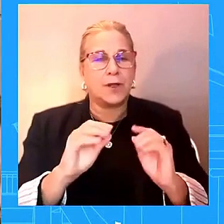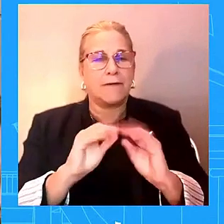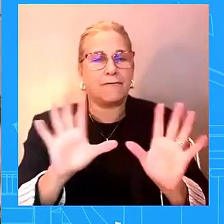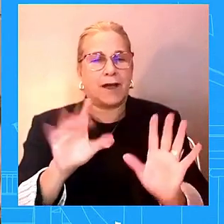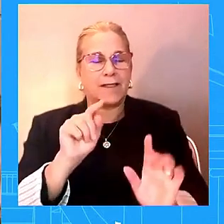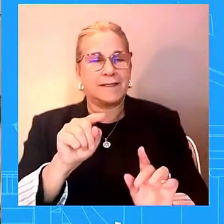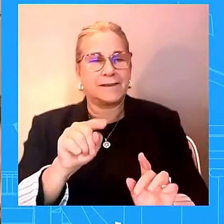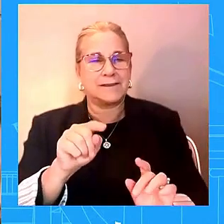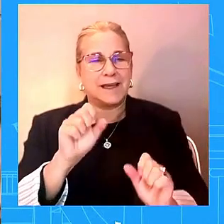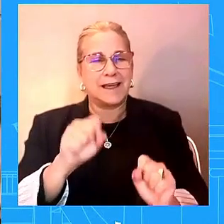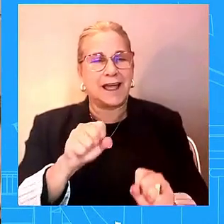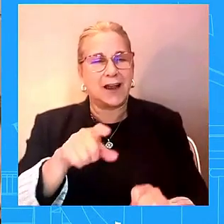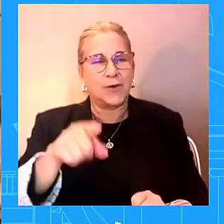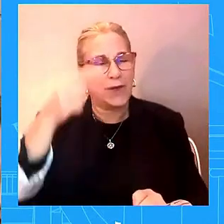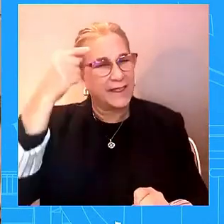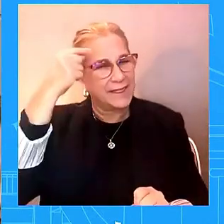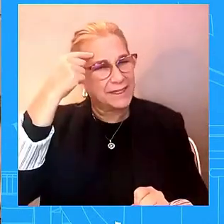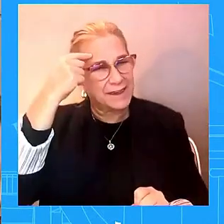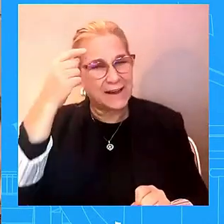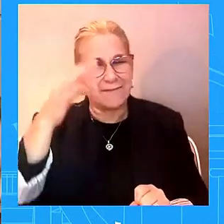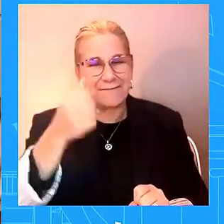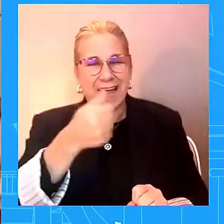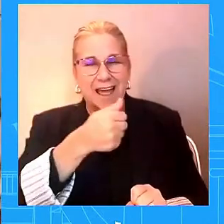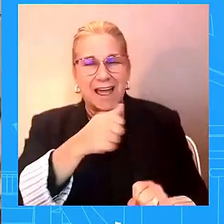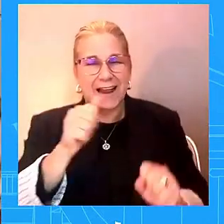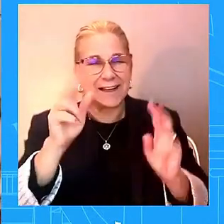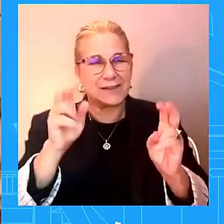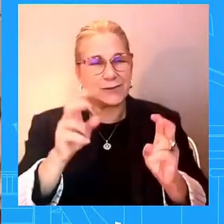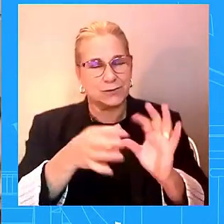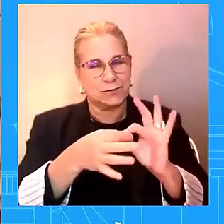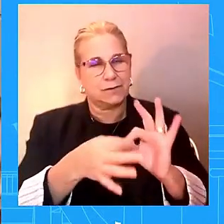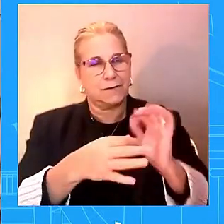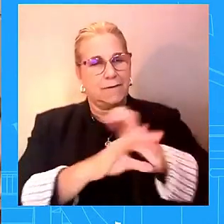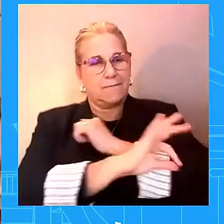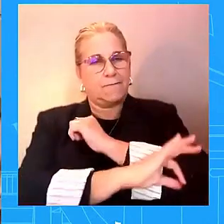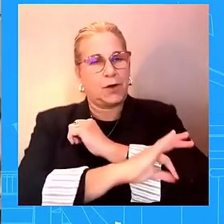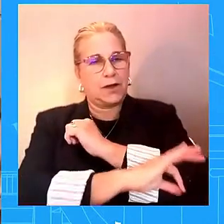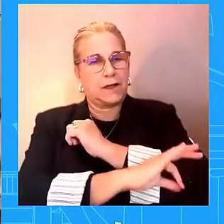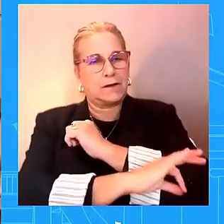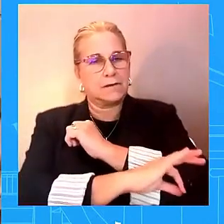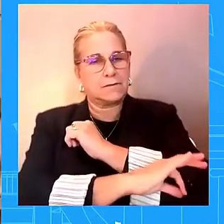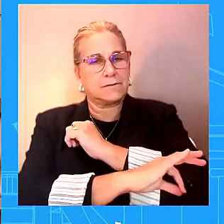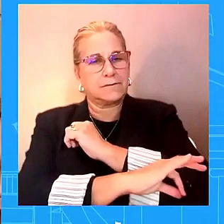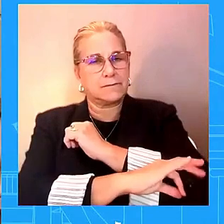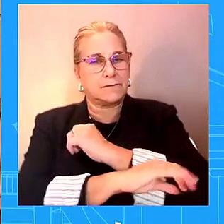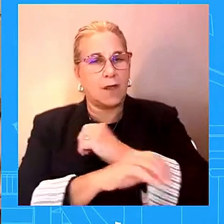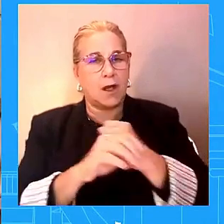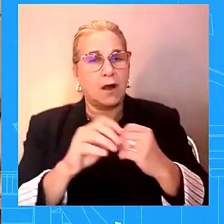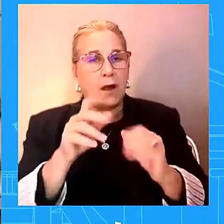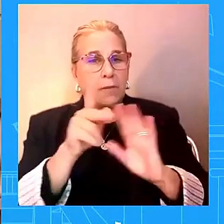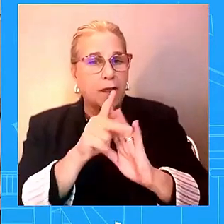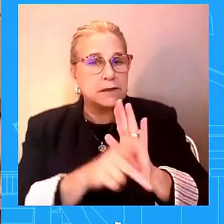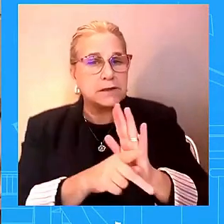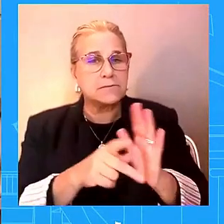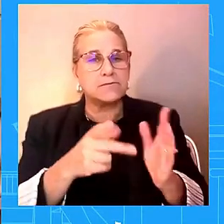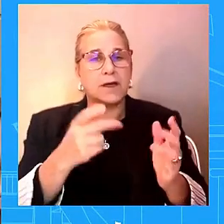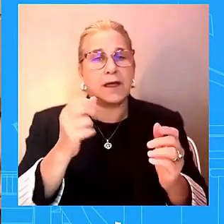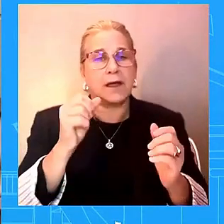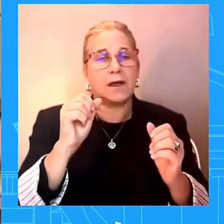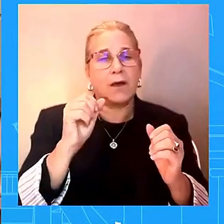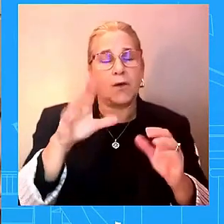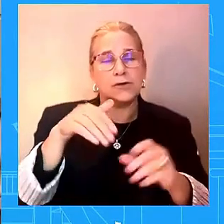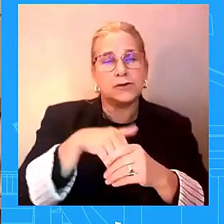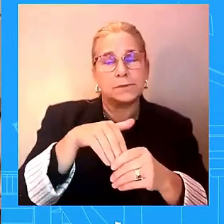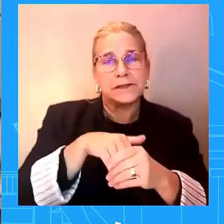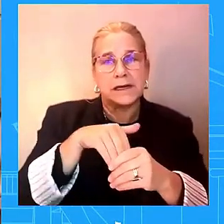foreign policy or domestic policy in which the vice president has a differing point of